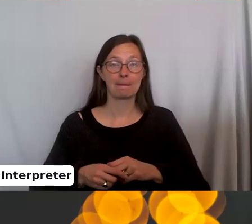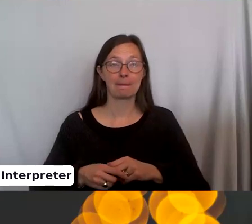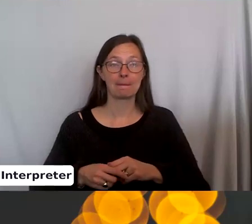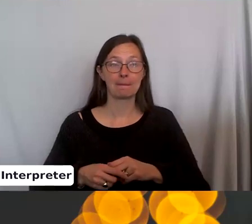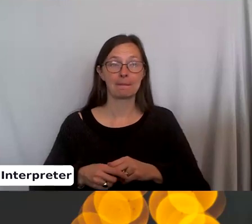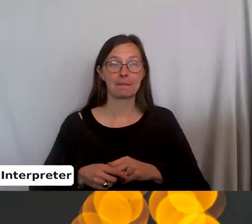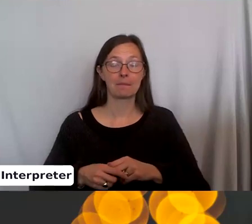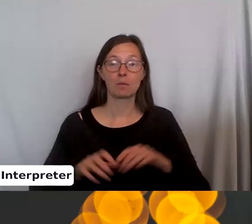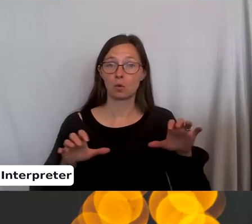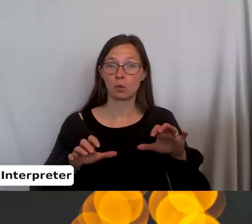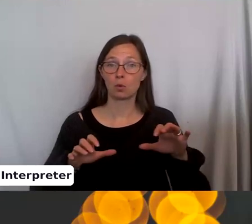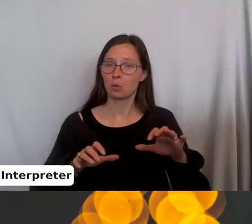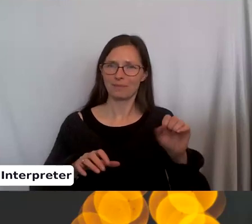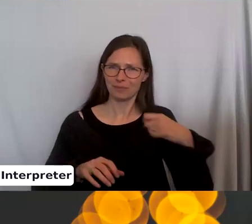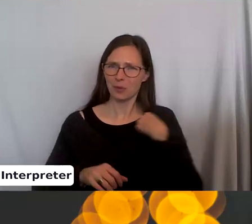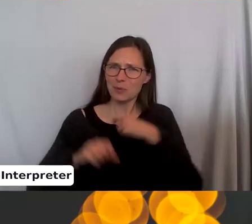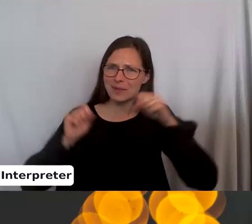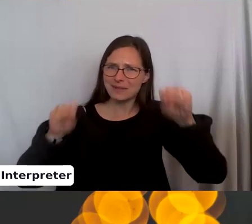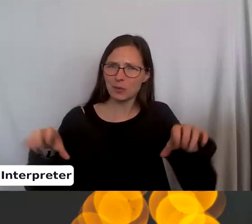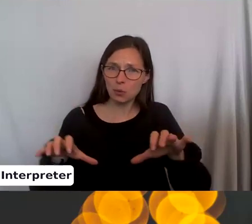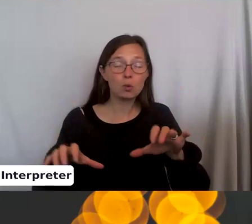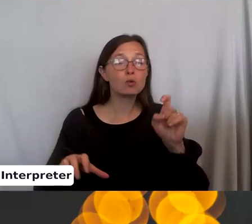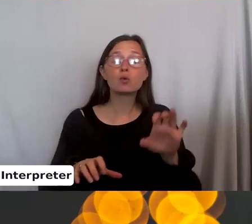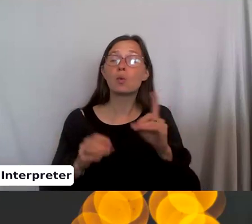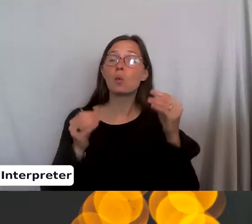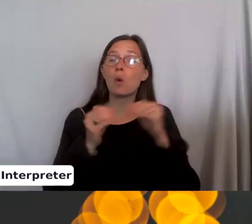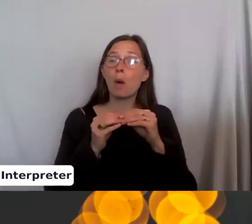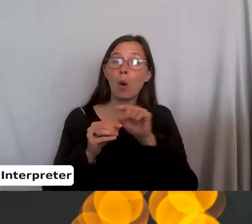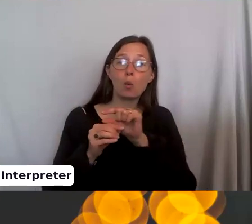Should we do another? We can do it. Shall we do another row of purling?